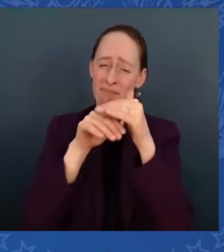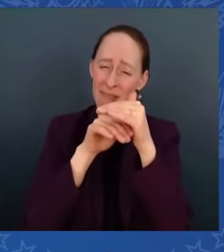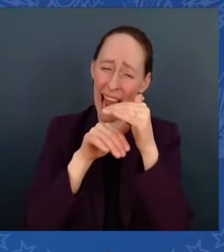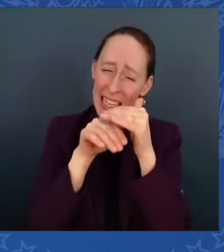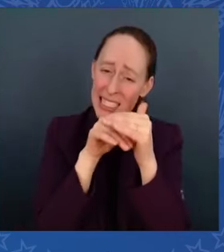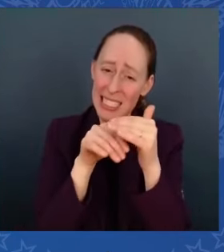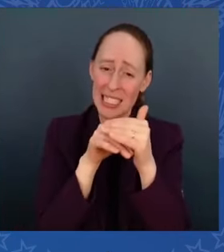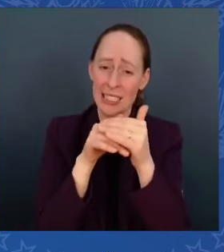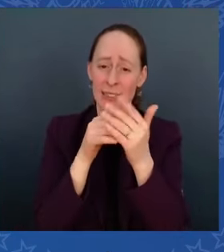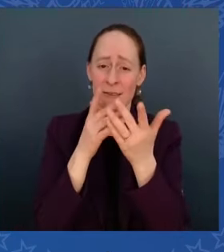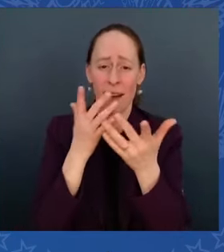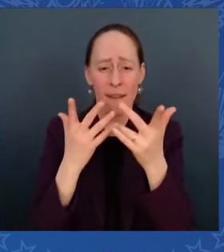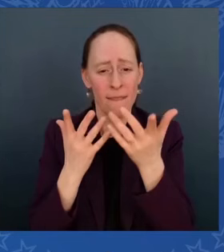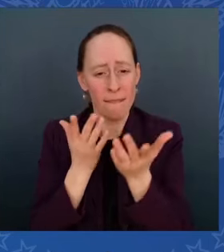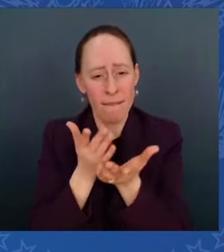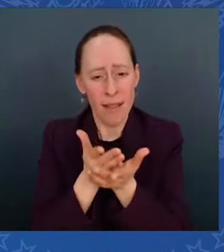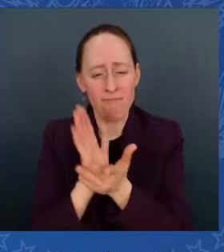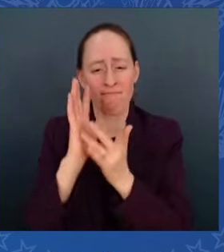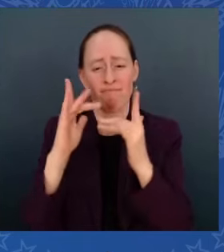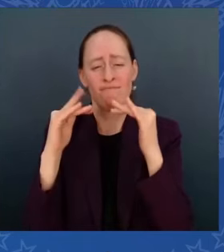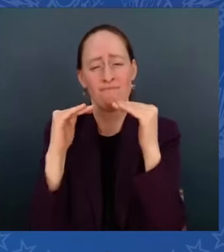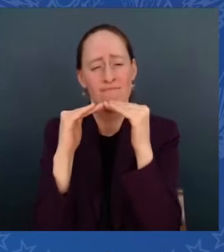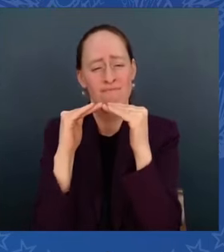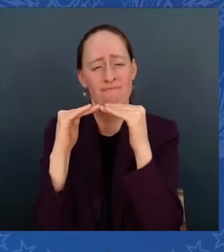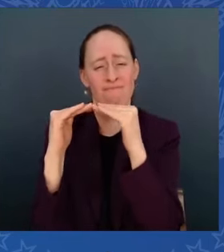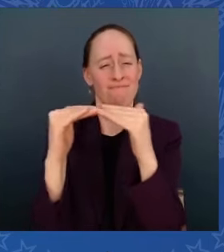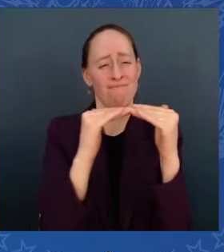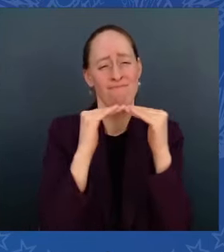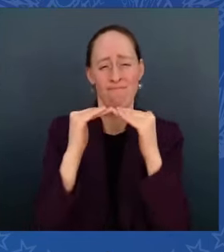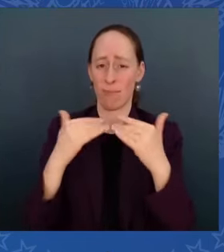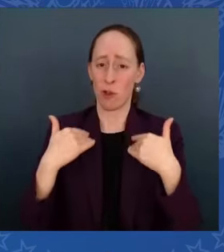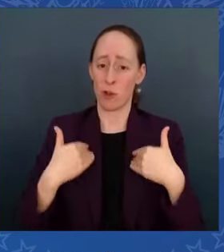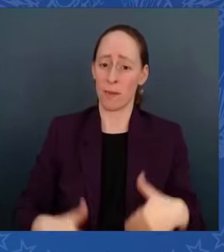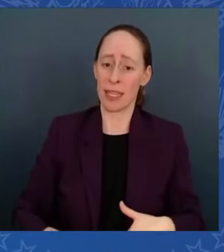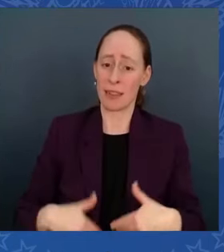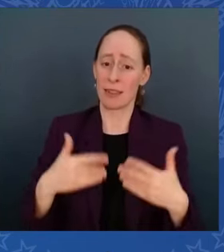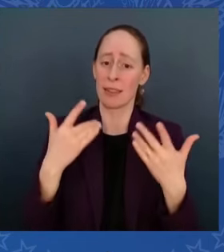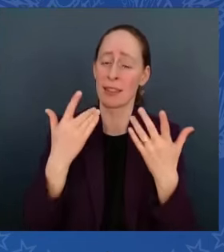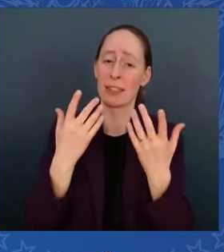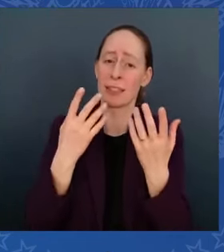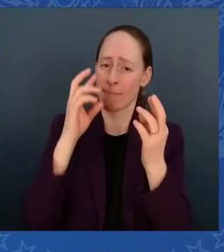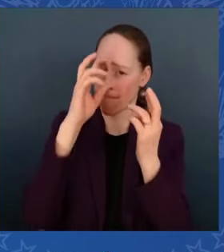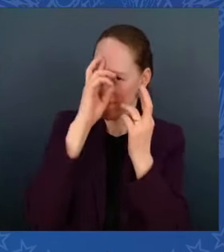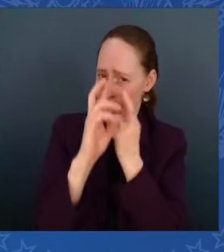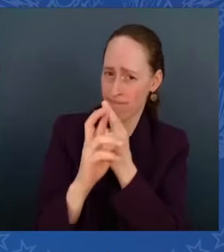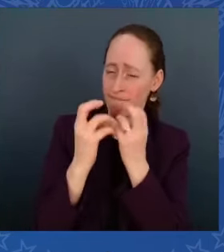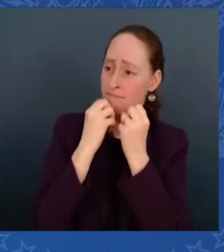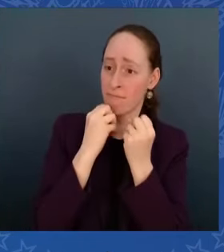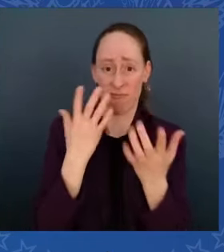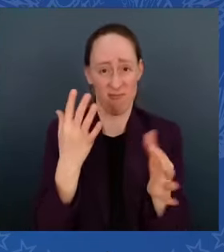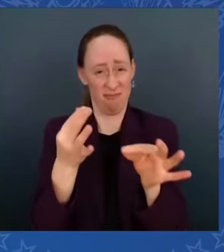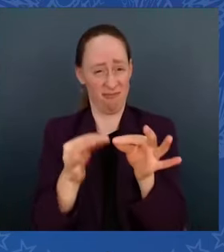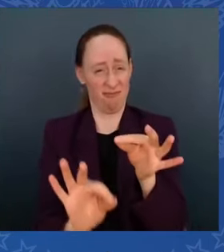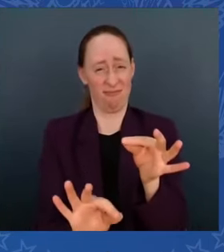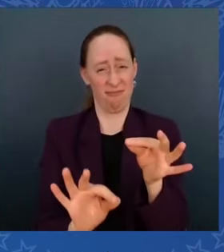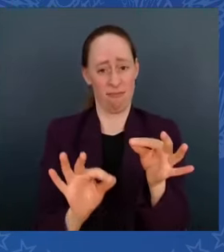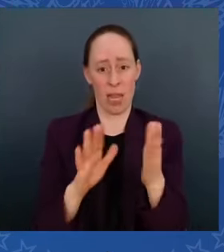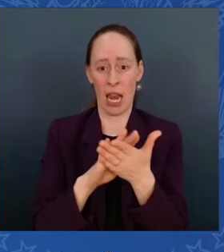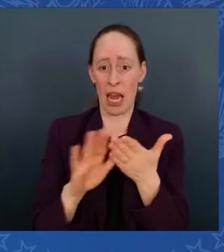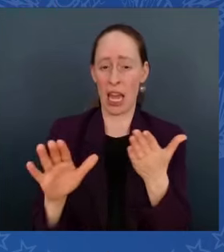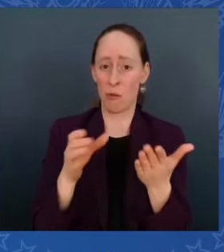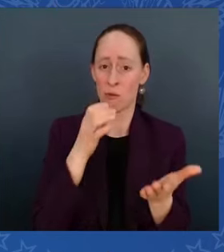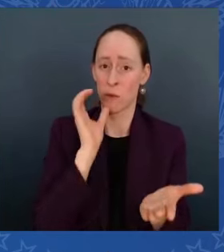Safe, clean drinking water. For generations, water is delivered through lead